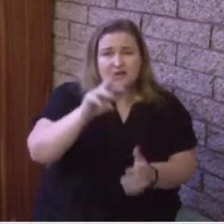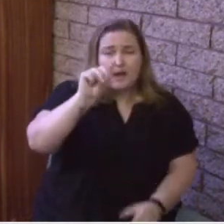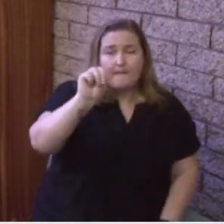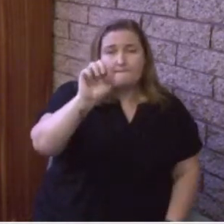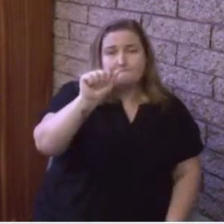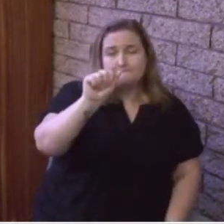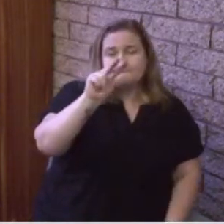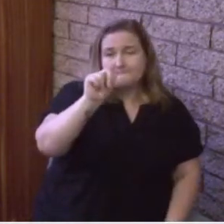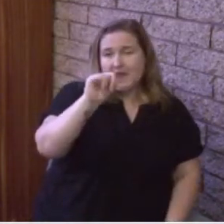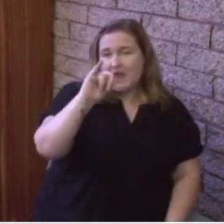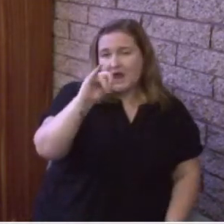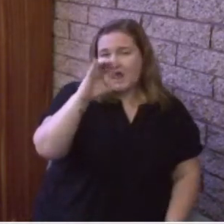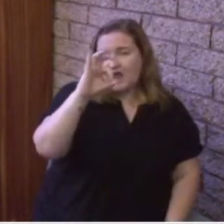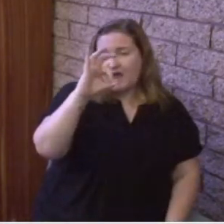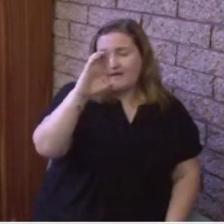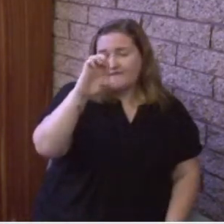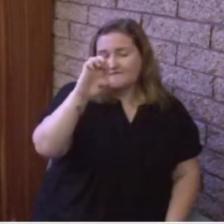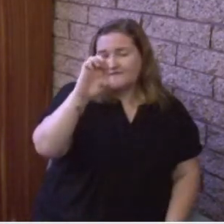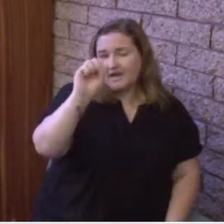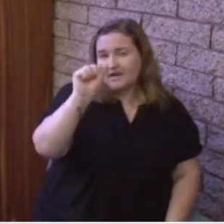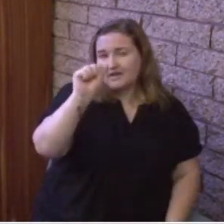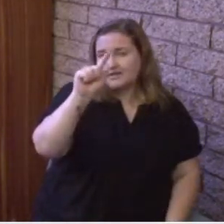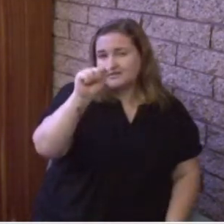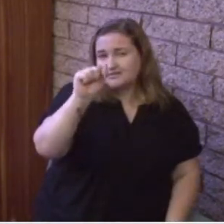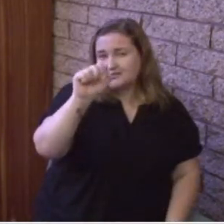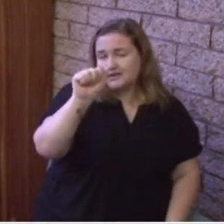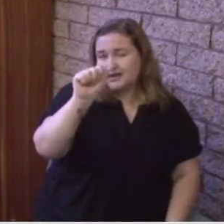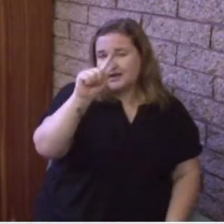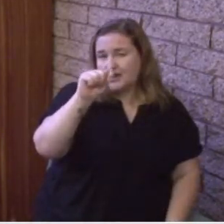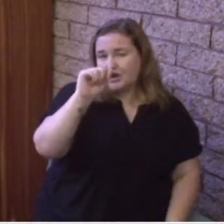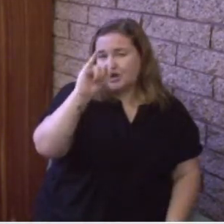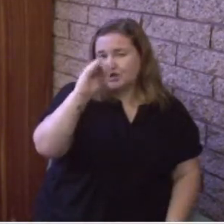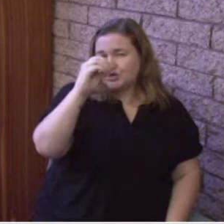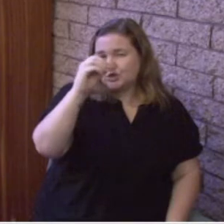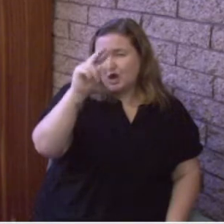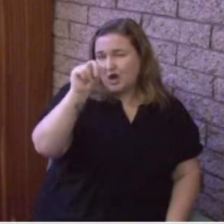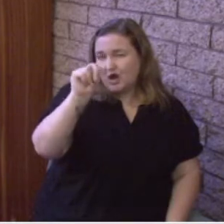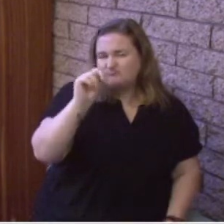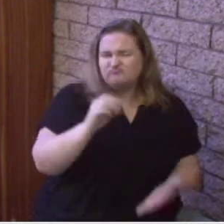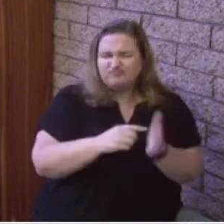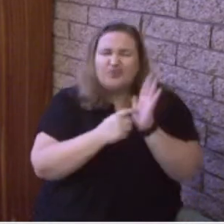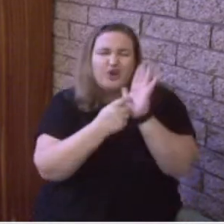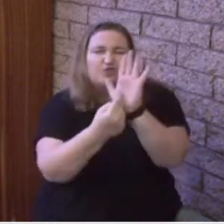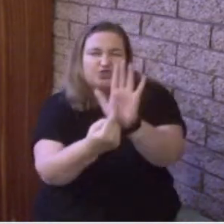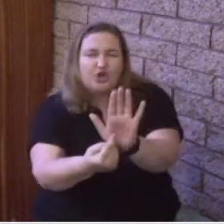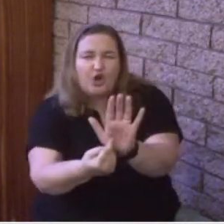what we call the triune God, or the Trinity, that God sent to earth.